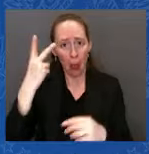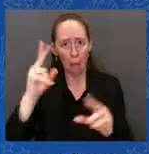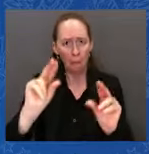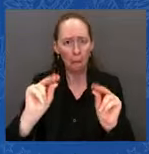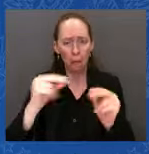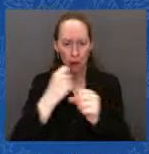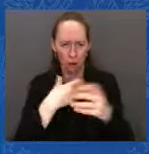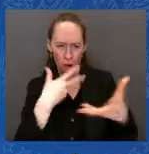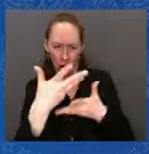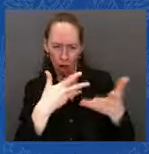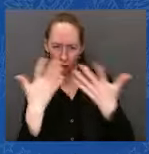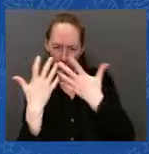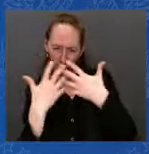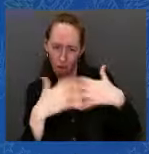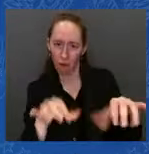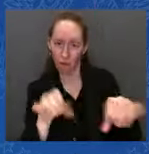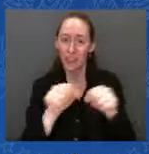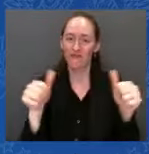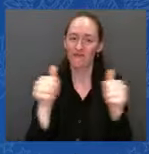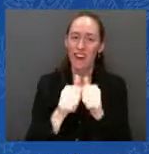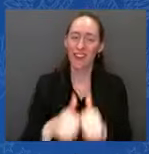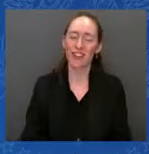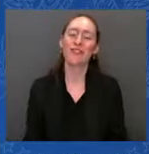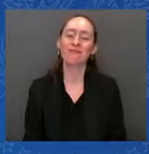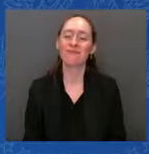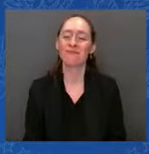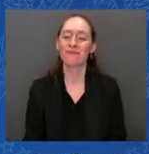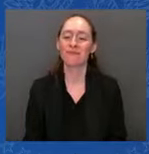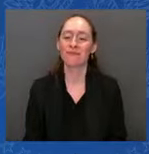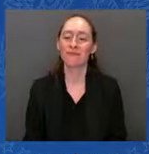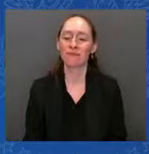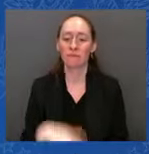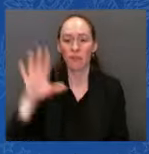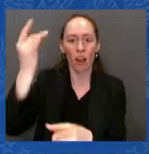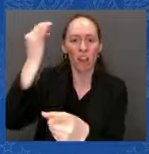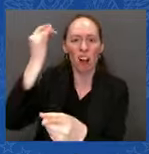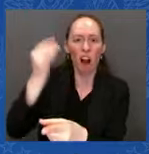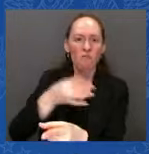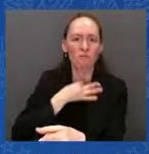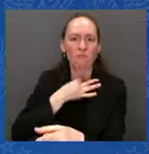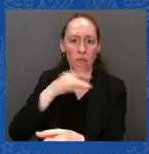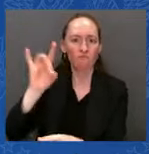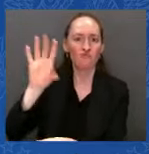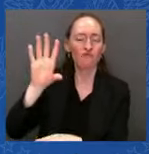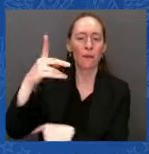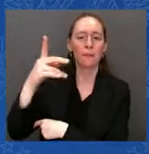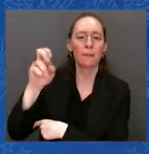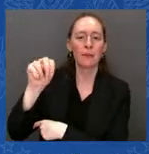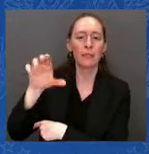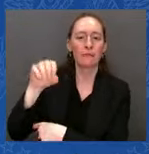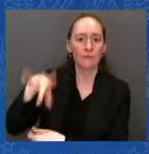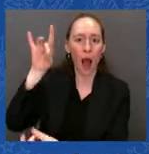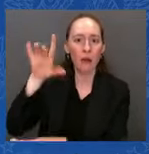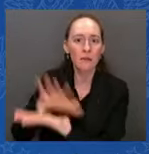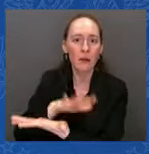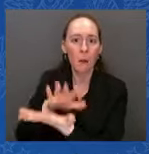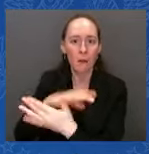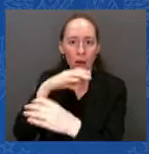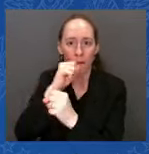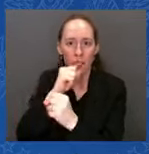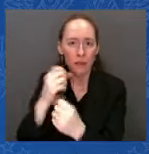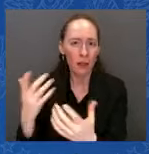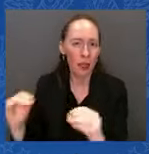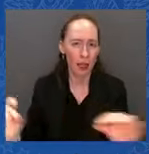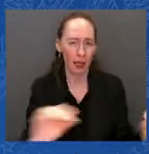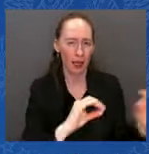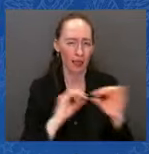response to the Pence disclosures of classified documents? Sir, are the searches of your homes completed? Mr. President, when is Jeb Zayn starting as your